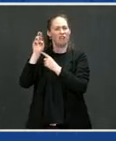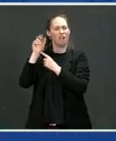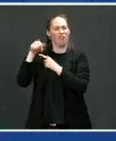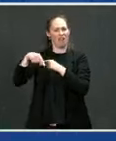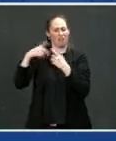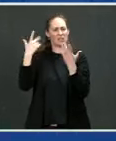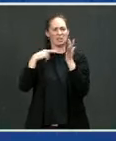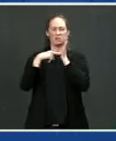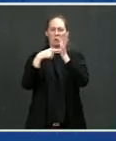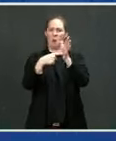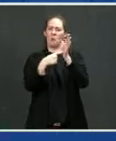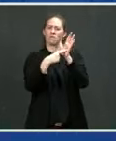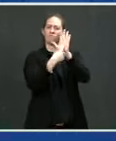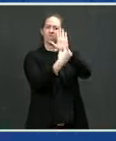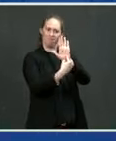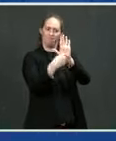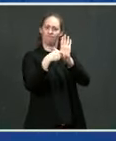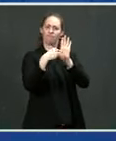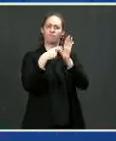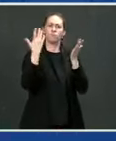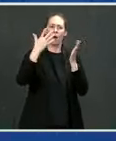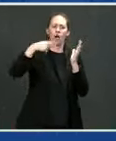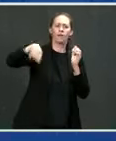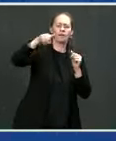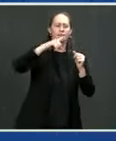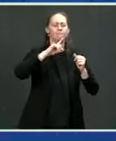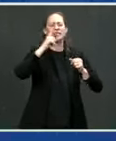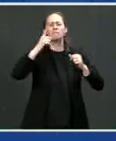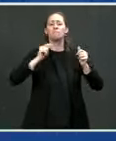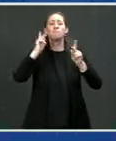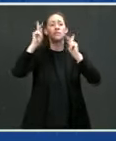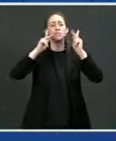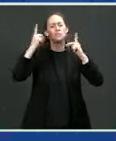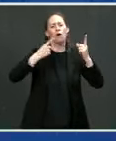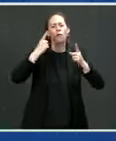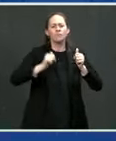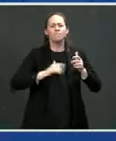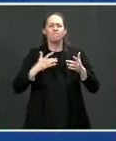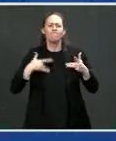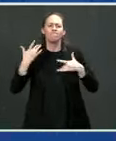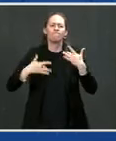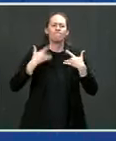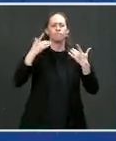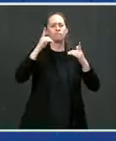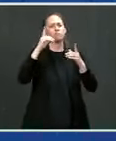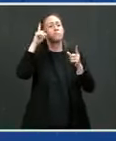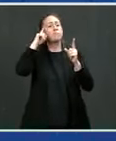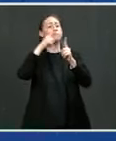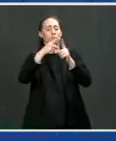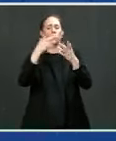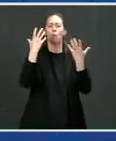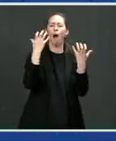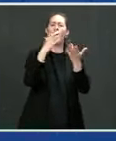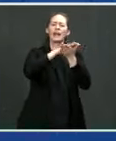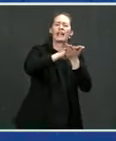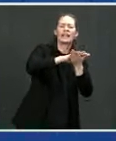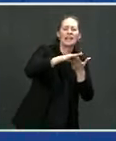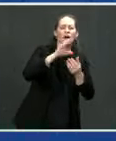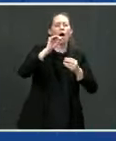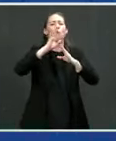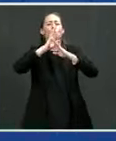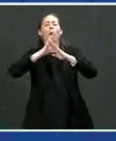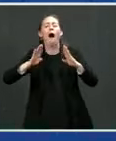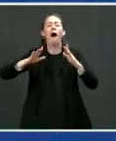amongst our employees to provide clean, quiet transportation for everybody. Uh, we're extremely